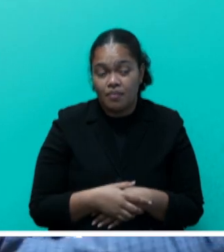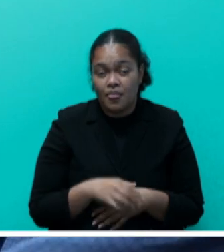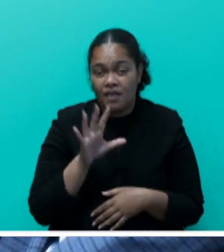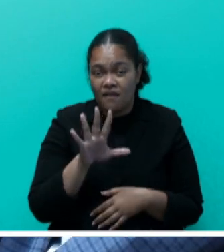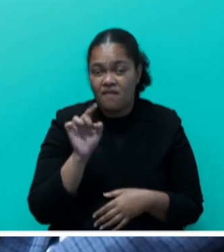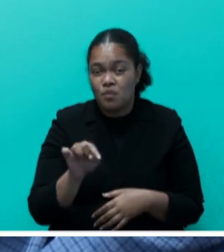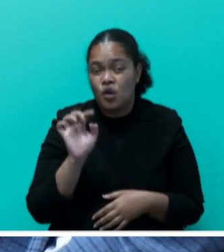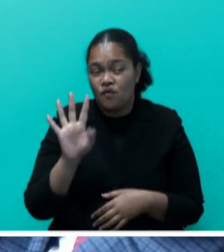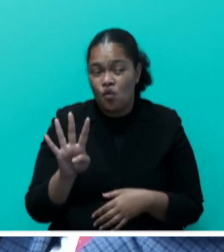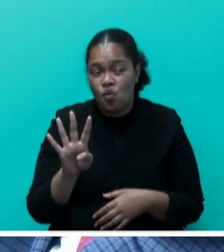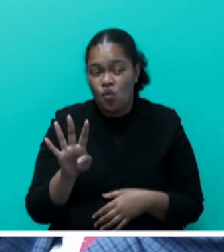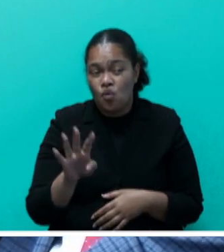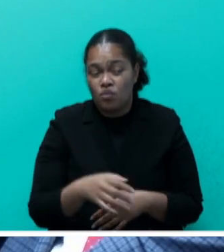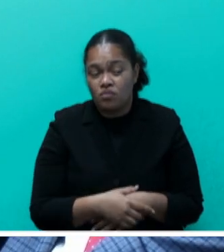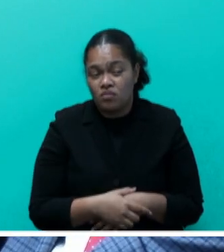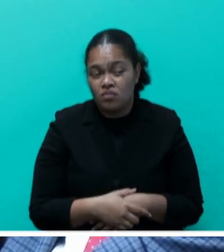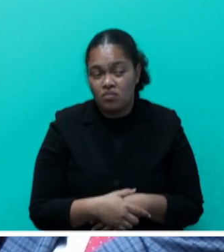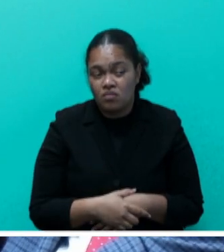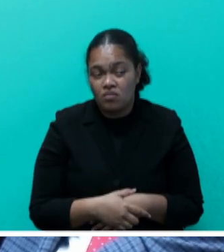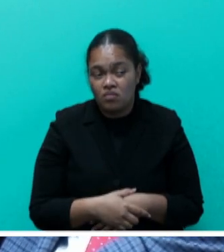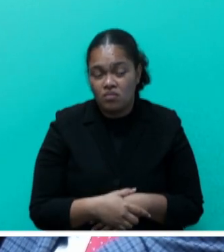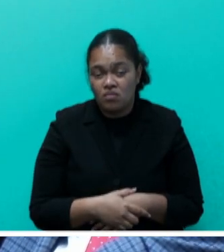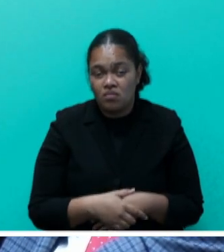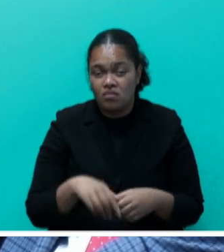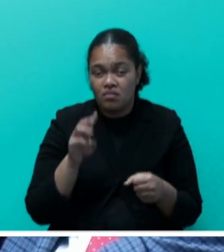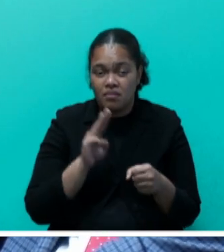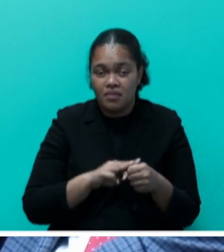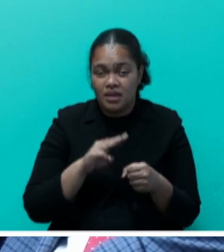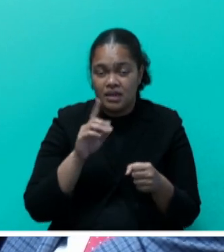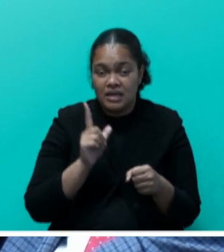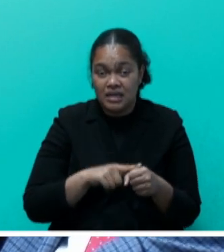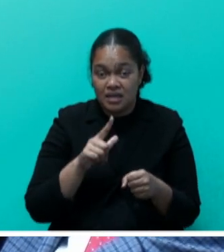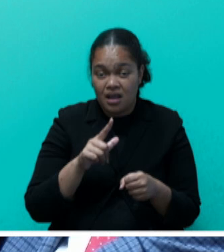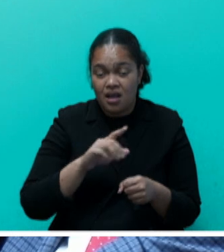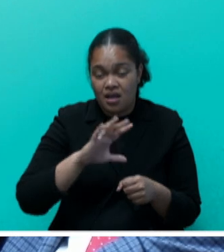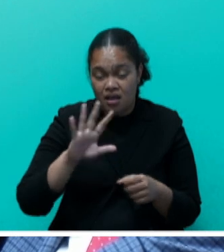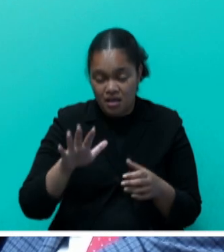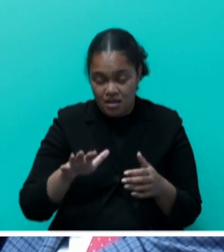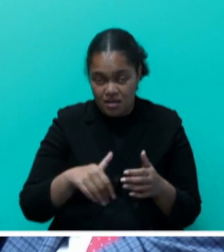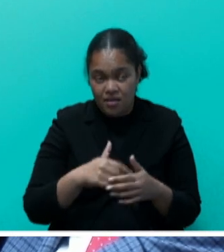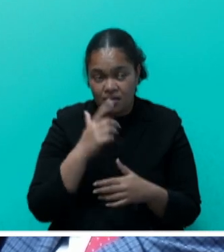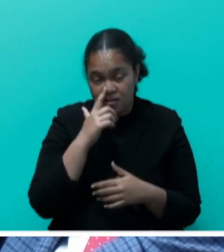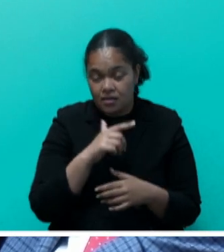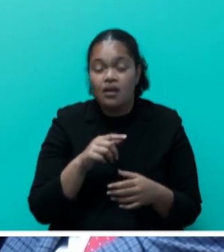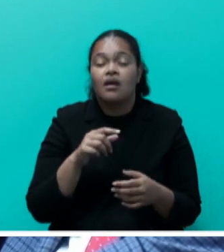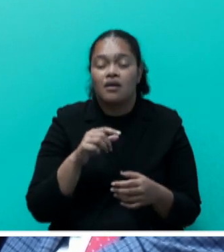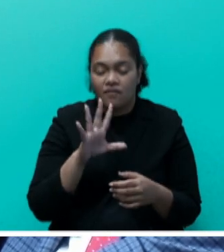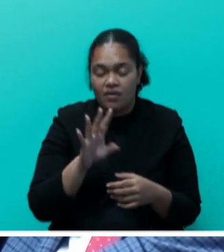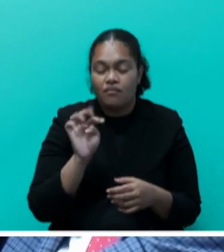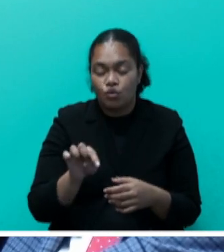.4 megalitres per day, or 5.4 million litres